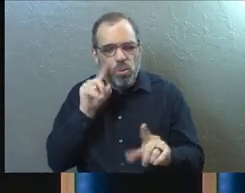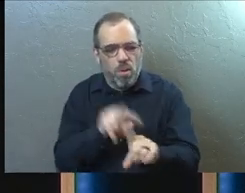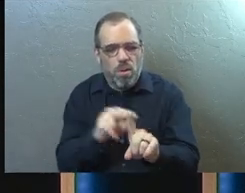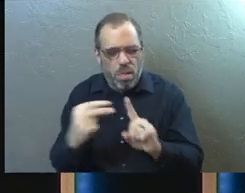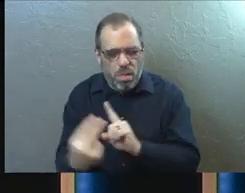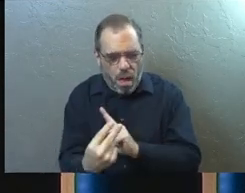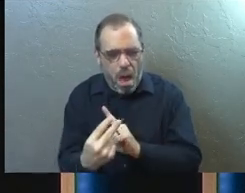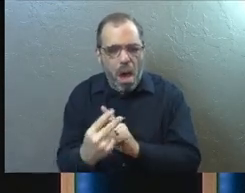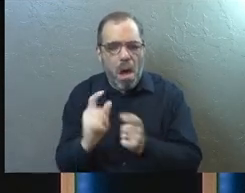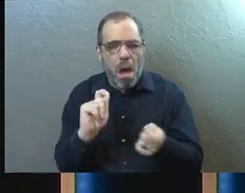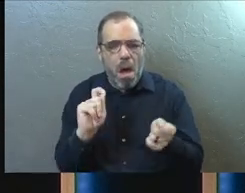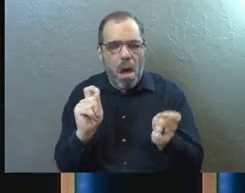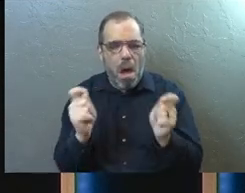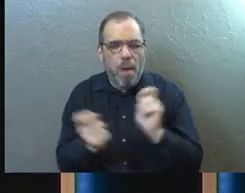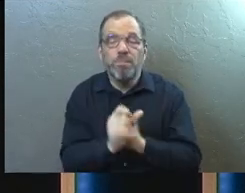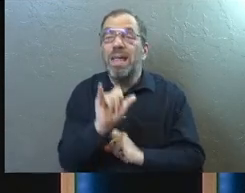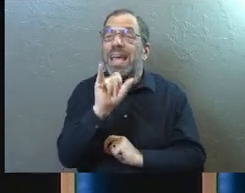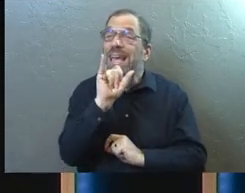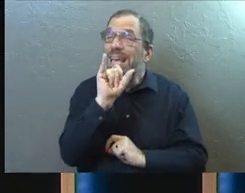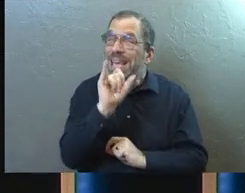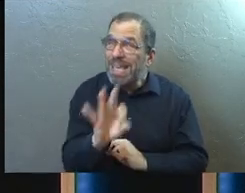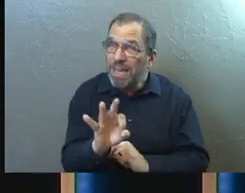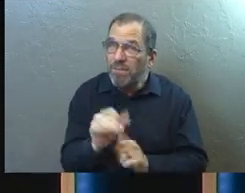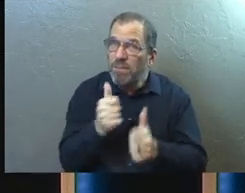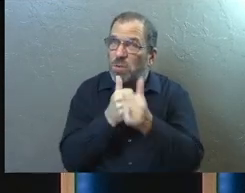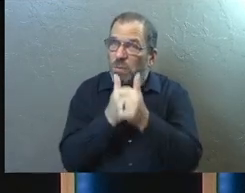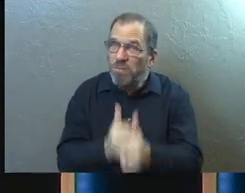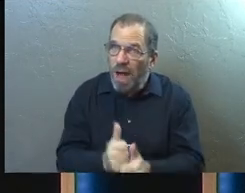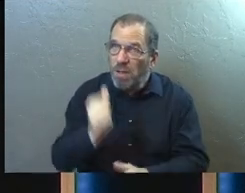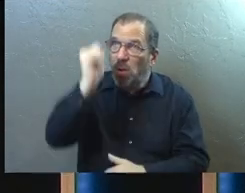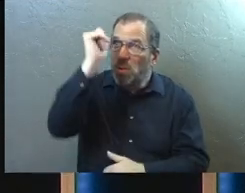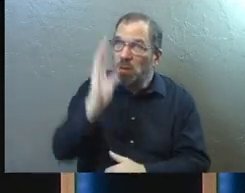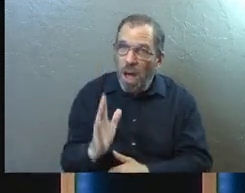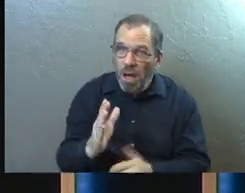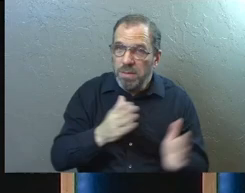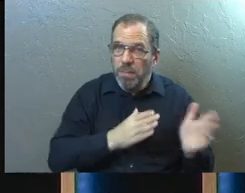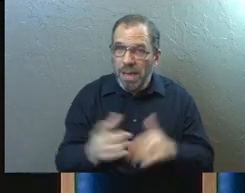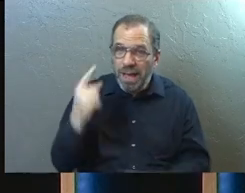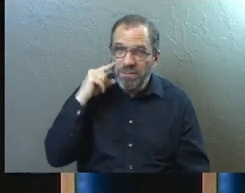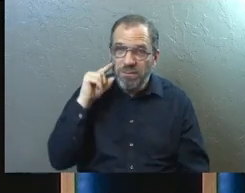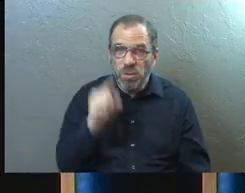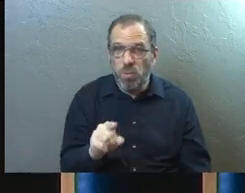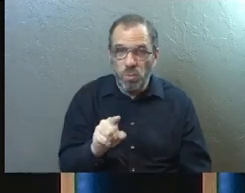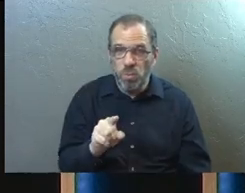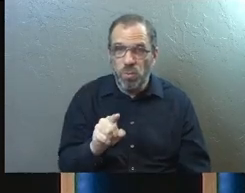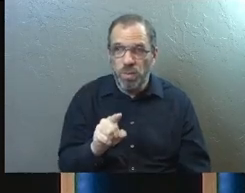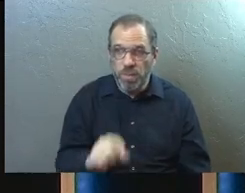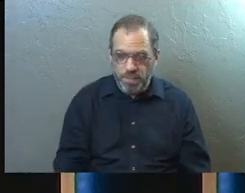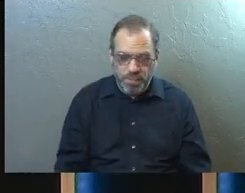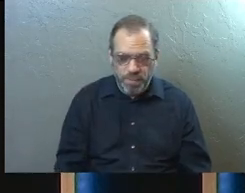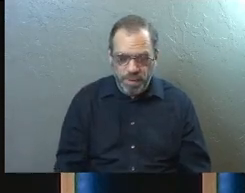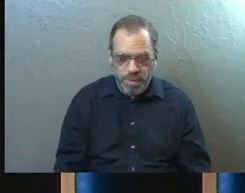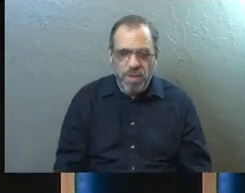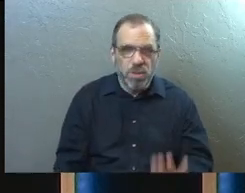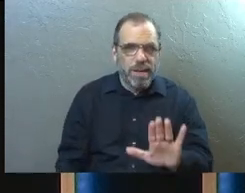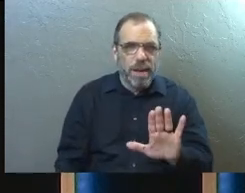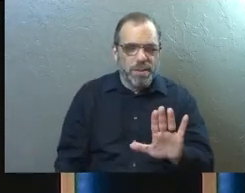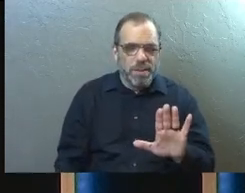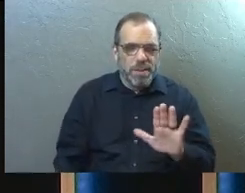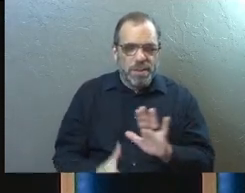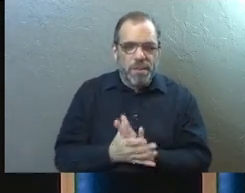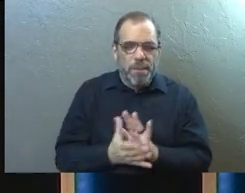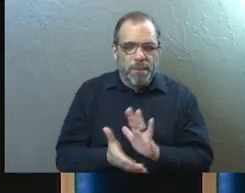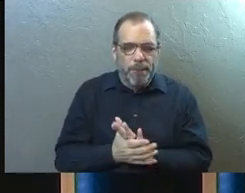yourself transformed if you follow the way God has for you. And so here's how I want to end